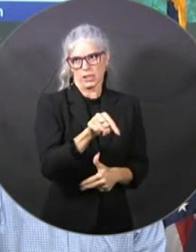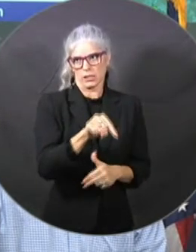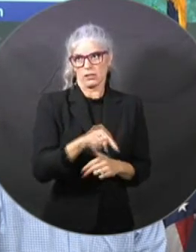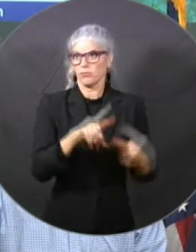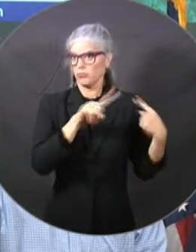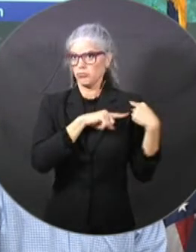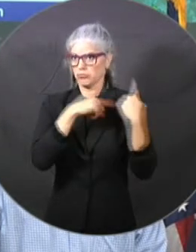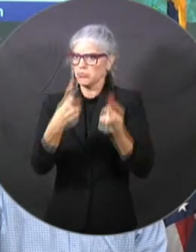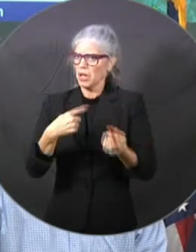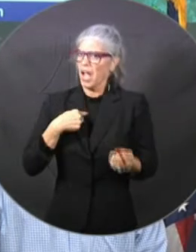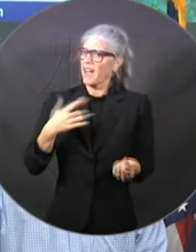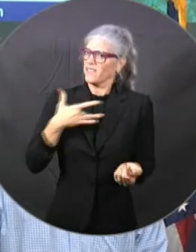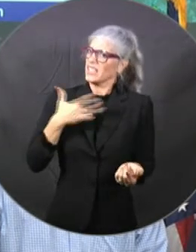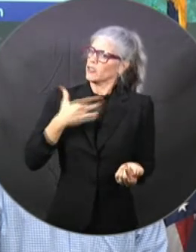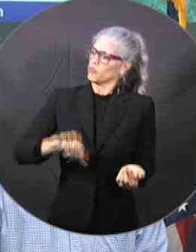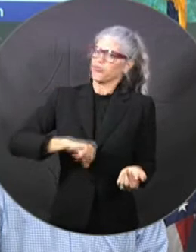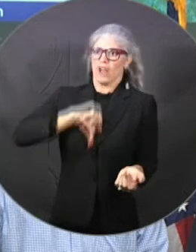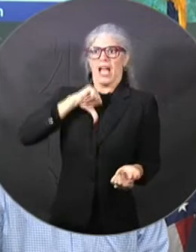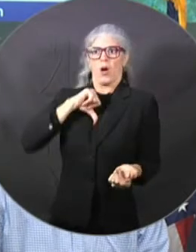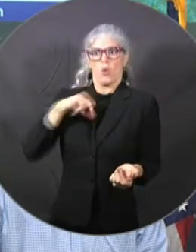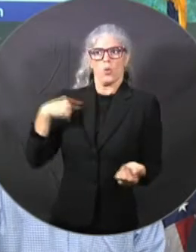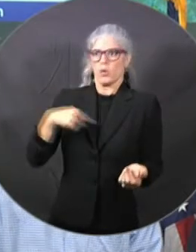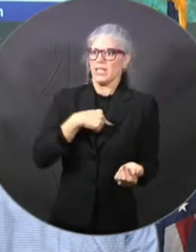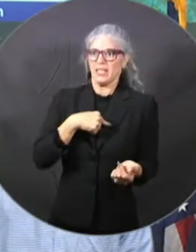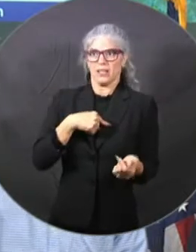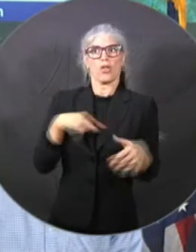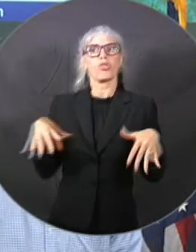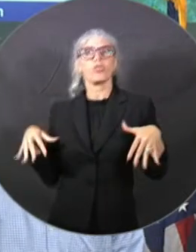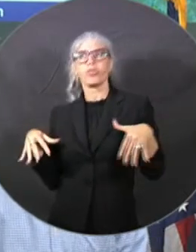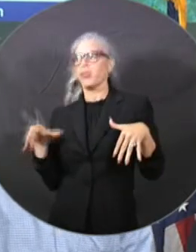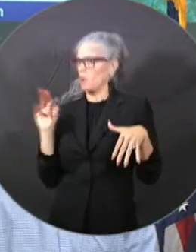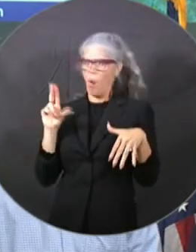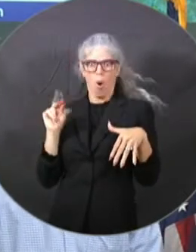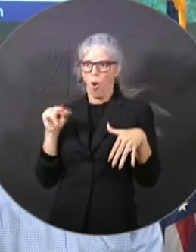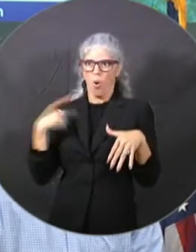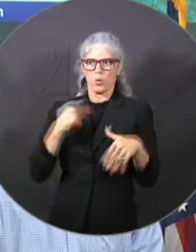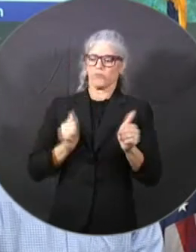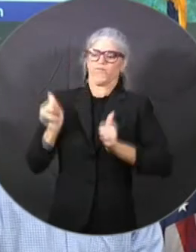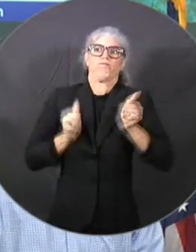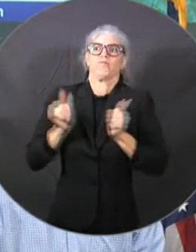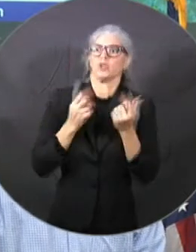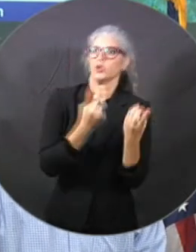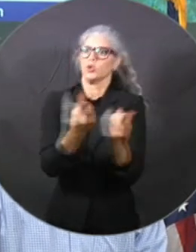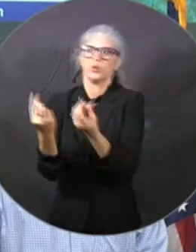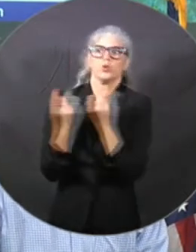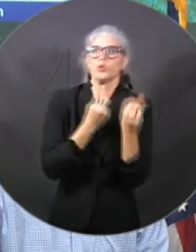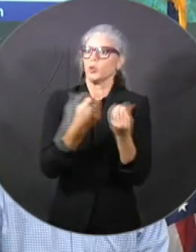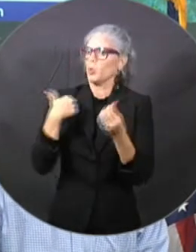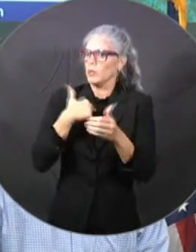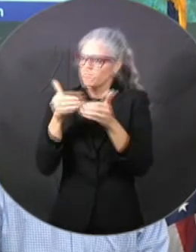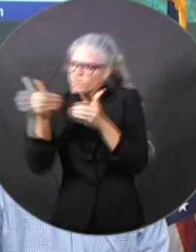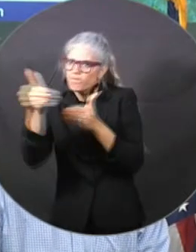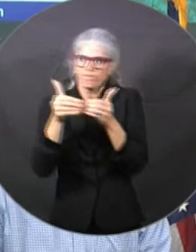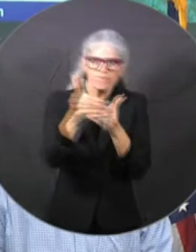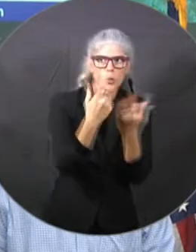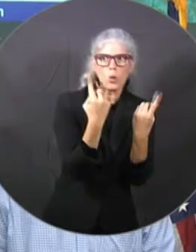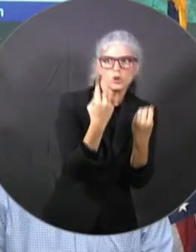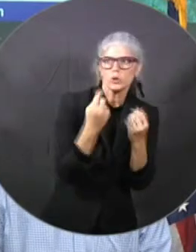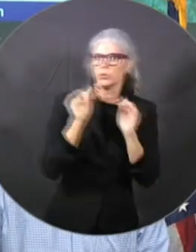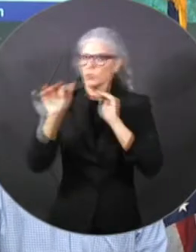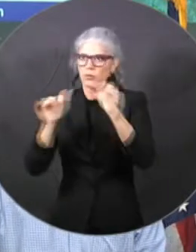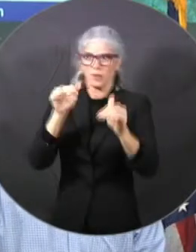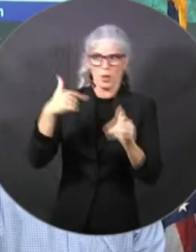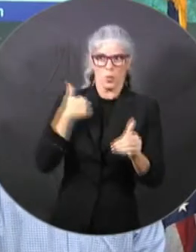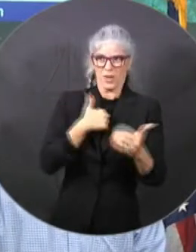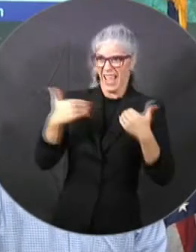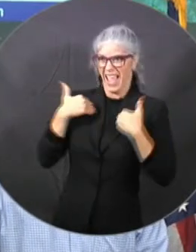we really take the bull by the horns and we go in. We planned ahead. We have a disaster fund in the state of Florida that we